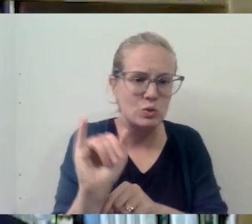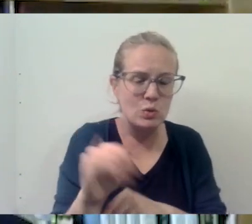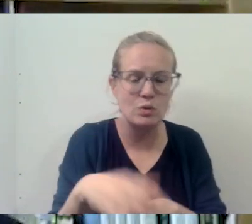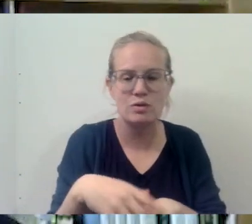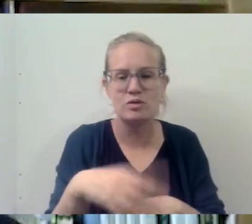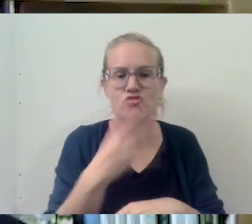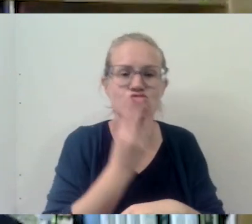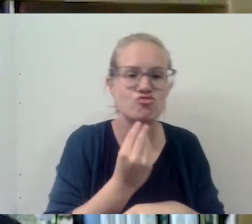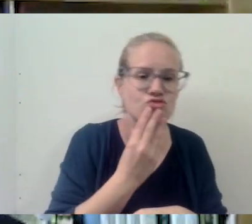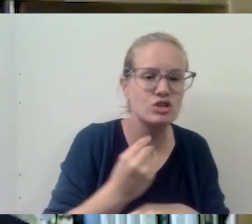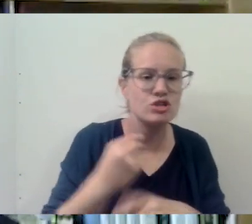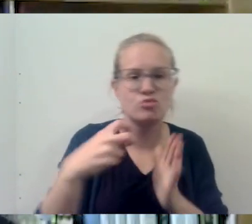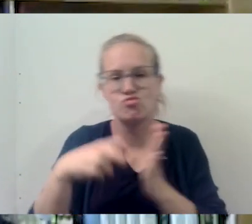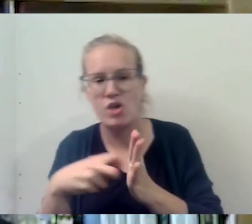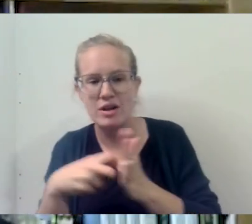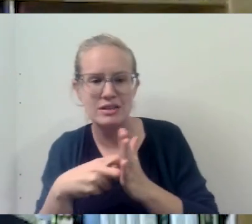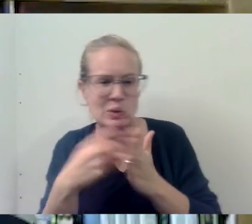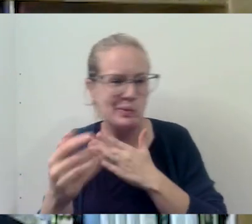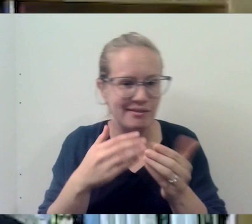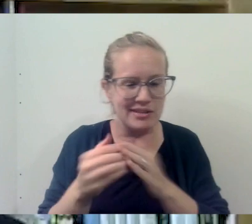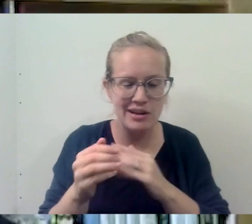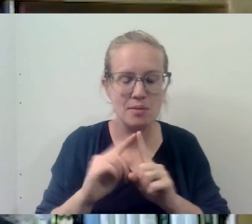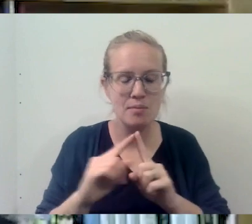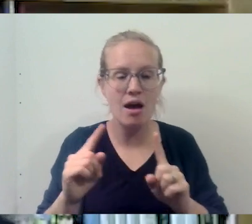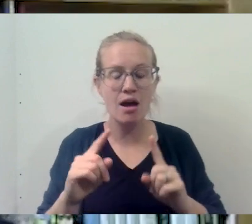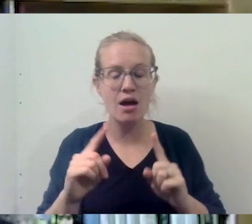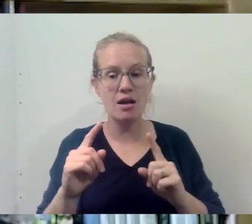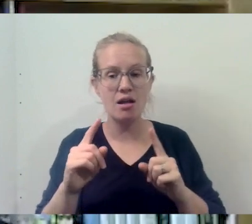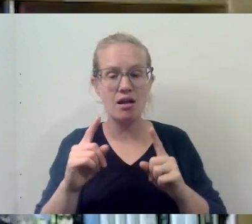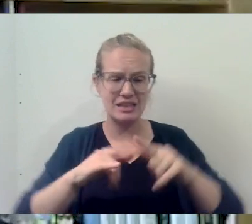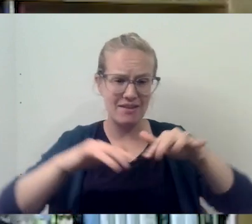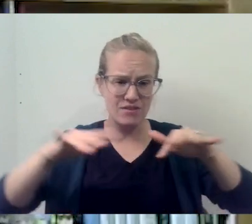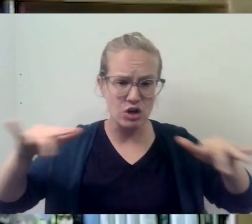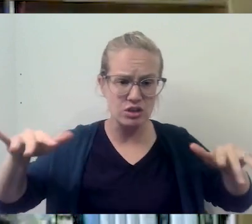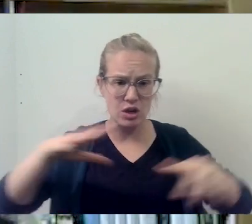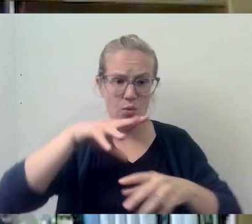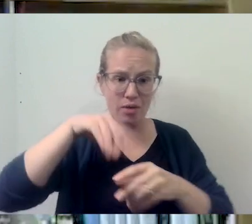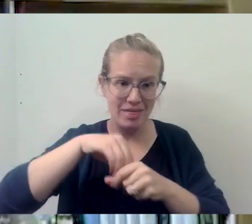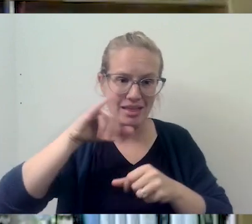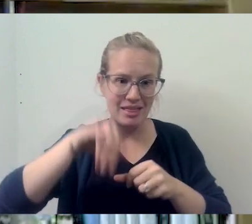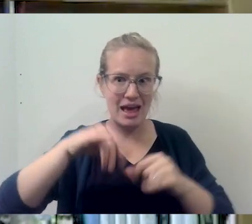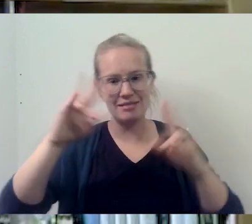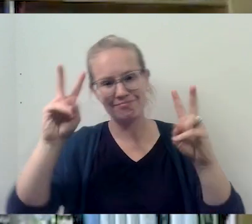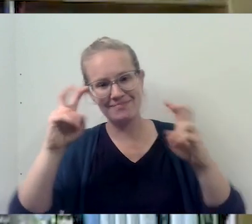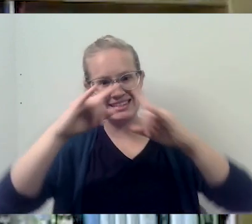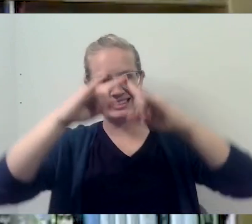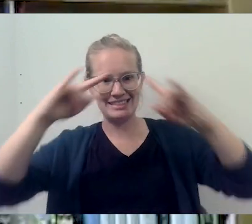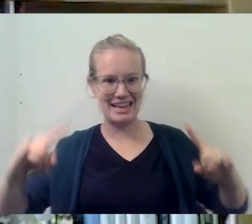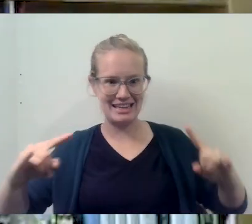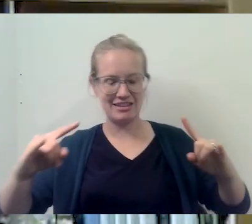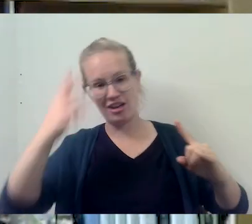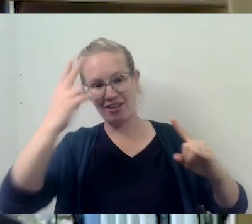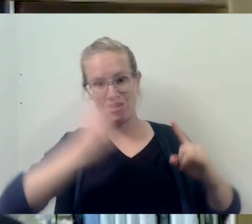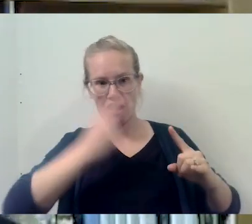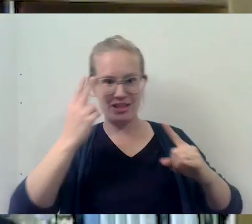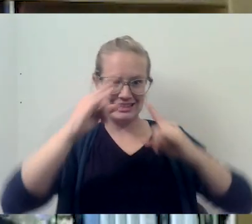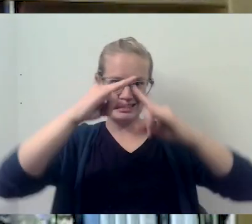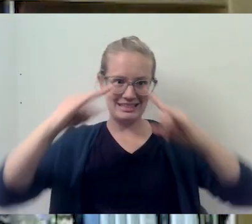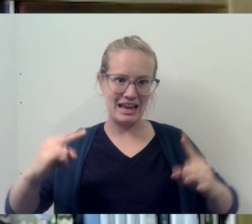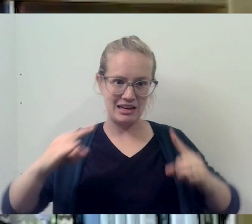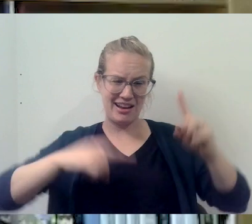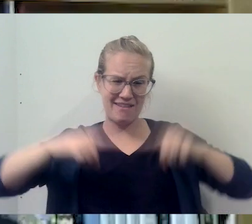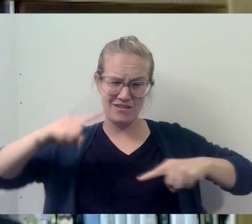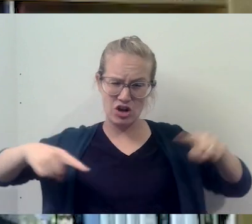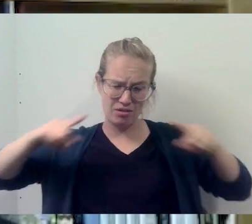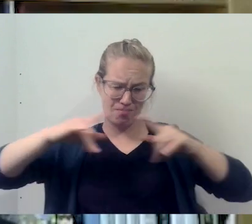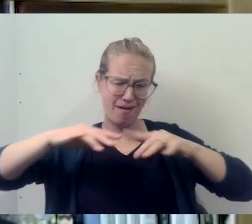whether it's, you know, Jewish or Protestant or whatever, you've got a lot of diversity within that tent of Catholicism. And I've